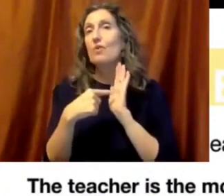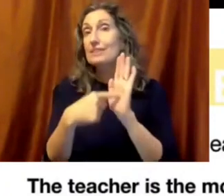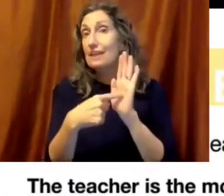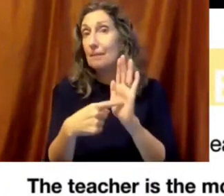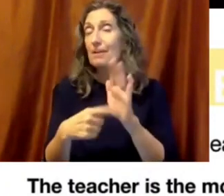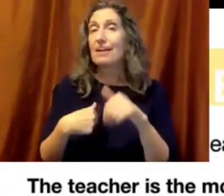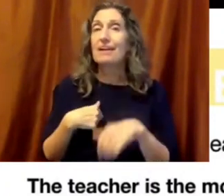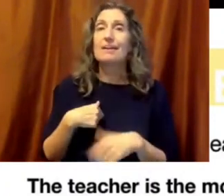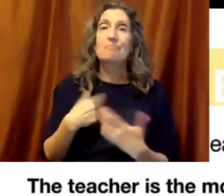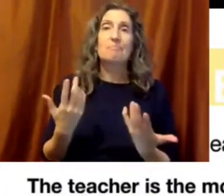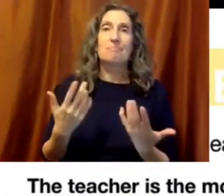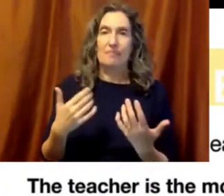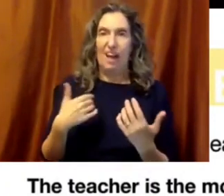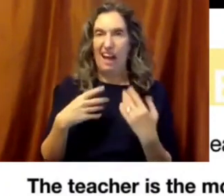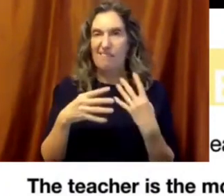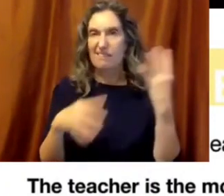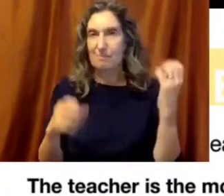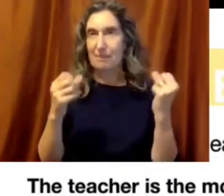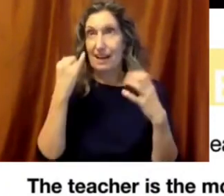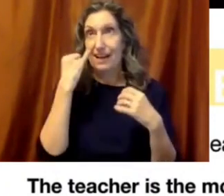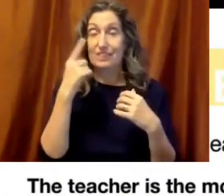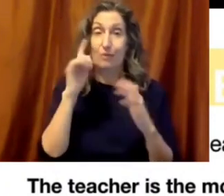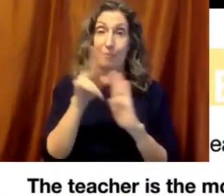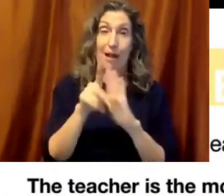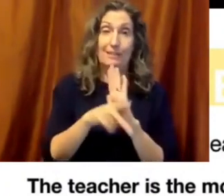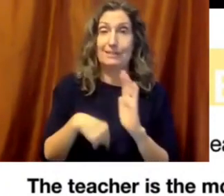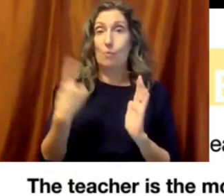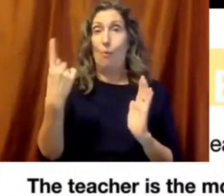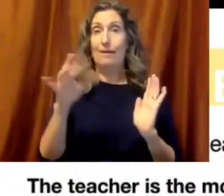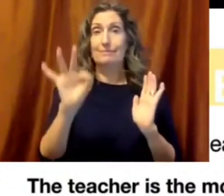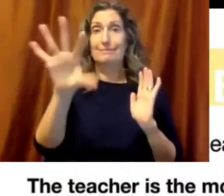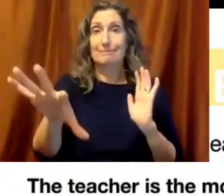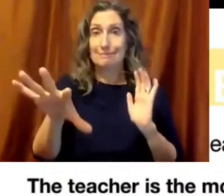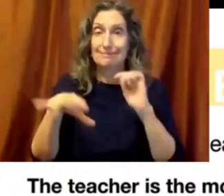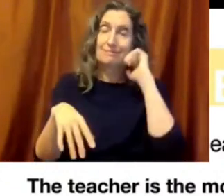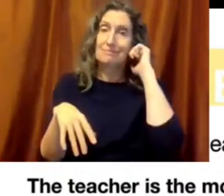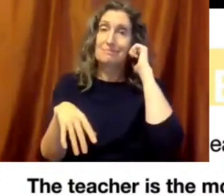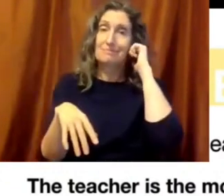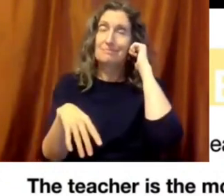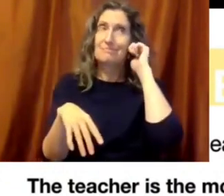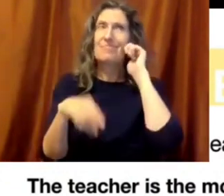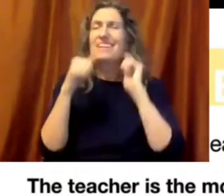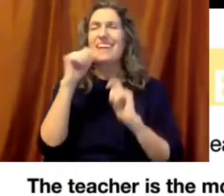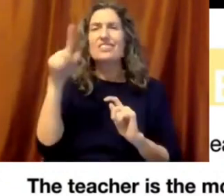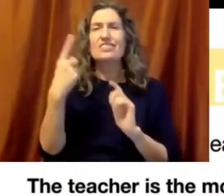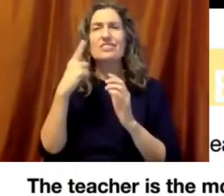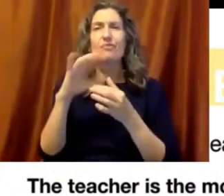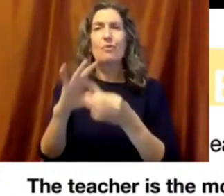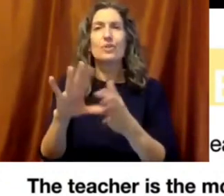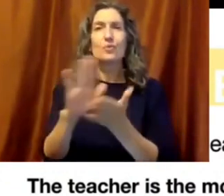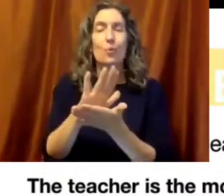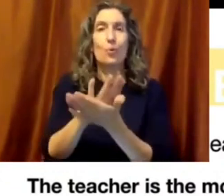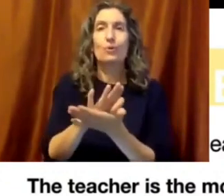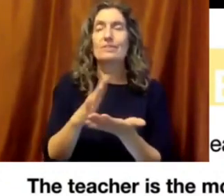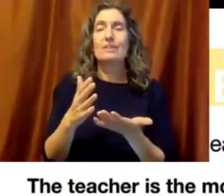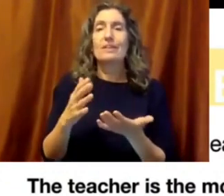example, I could highlight a lot of policies. And again, this is not just about schools, but this is what schools can do